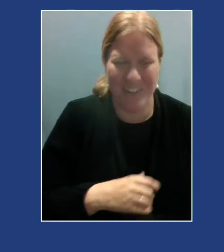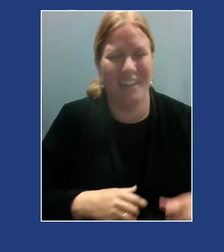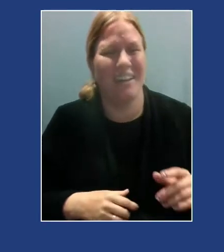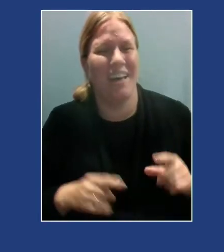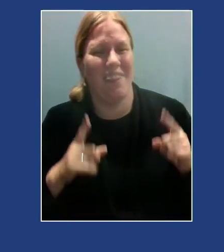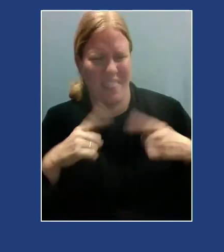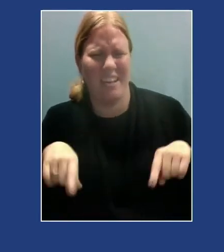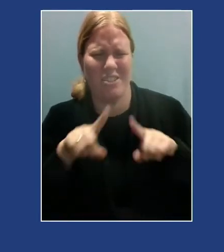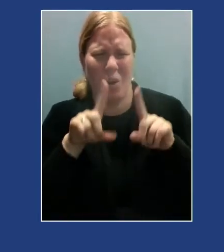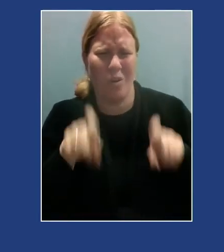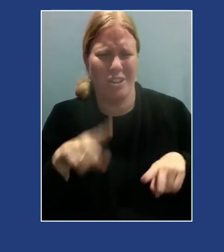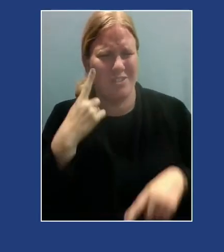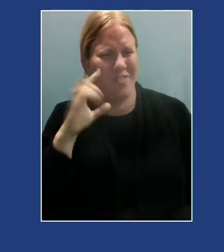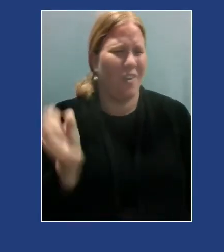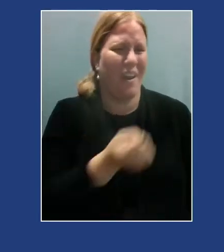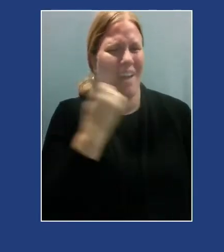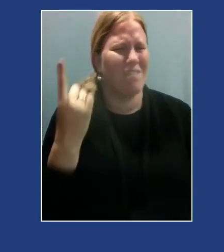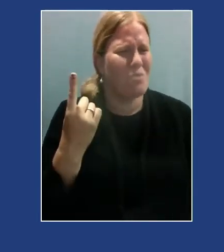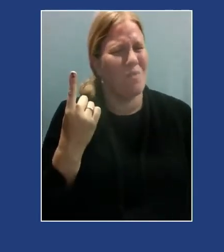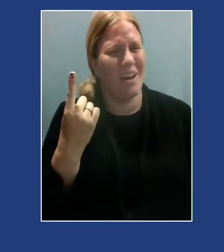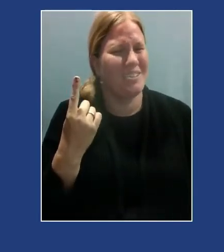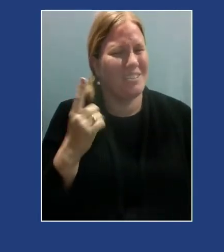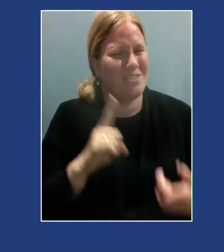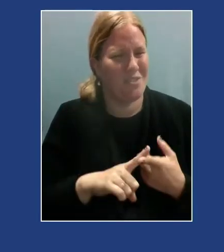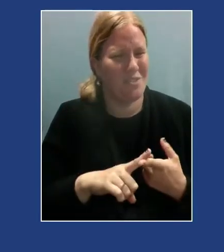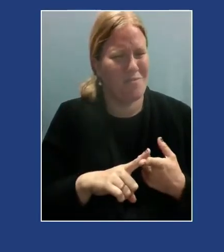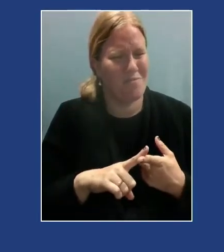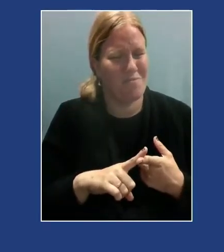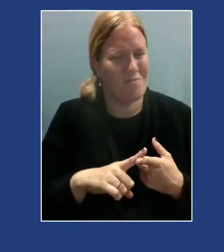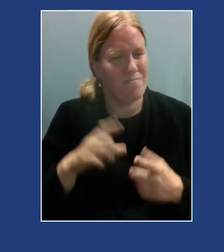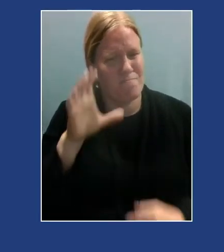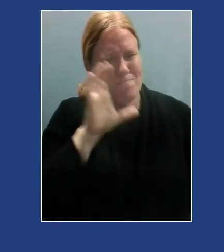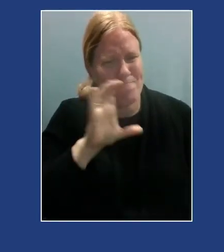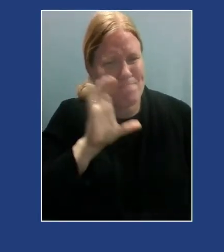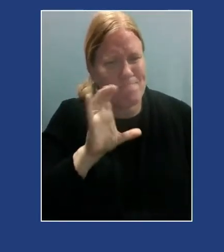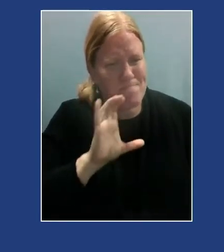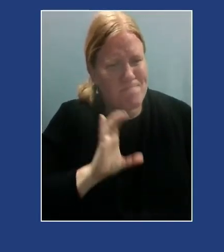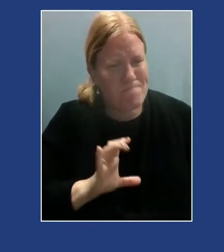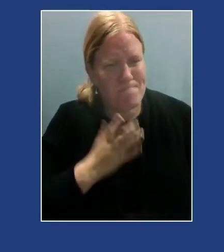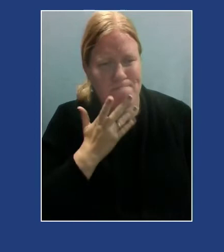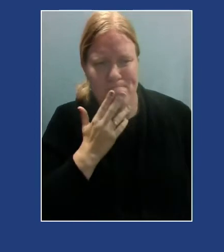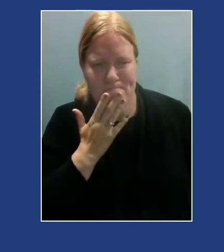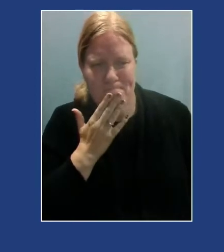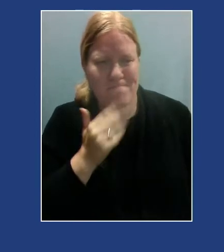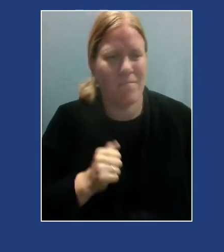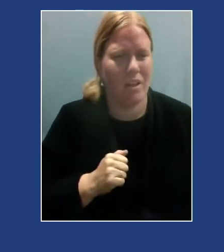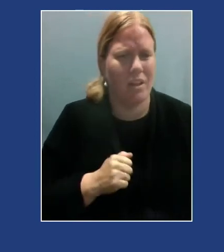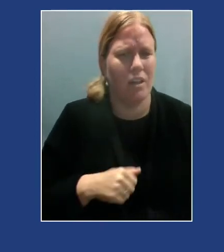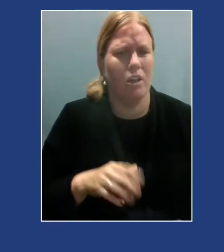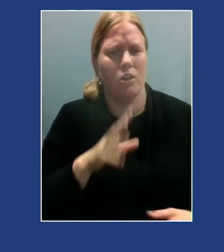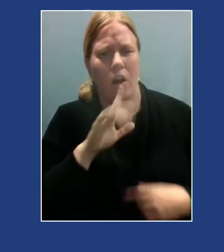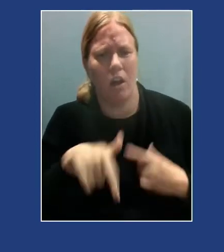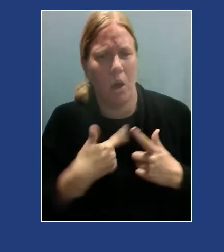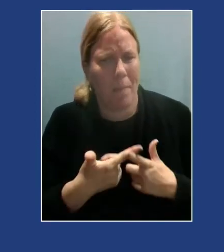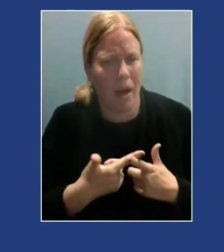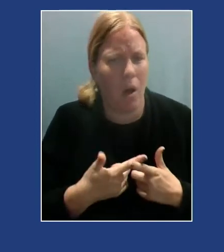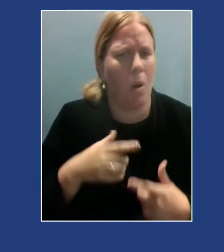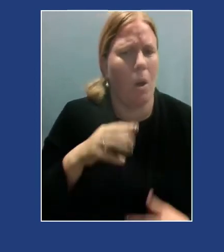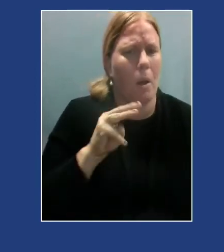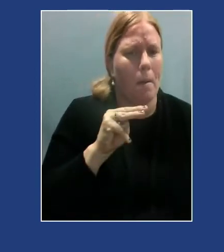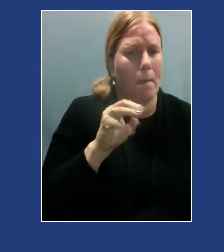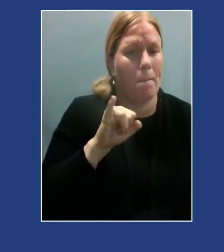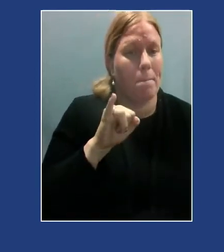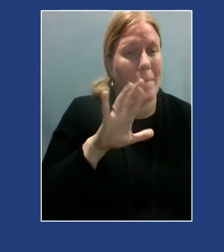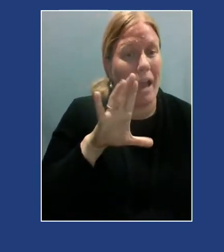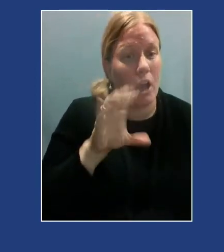sit with and explore, right? So we want to explore clients' experiences of microaggressions, discrimination, violence, and oppression.